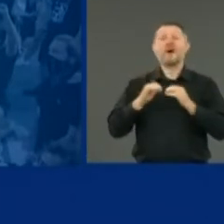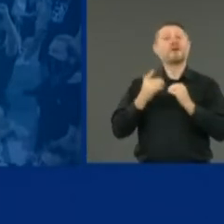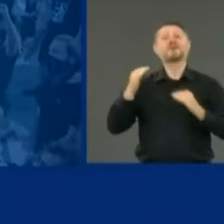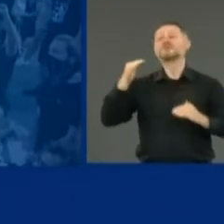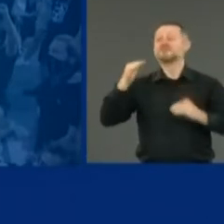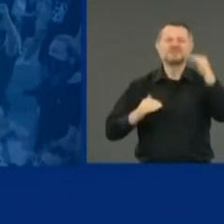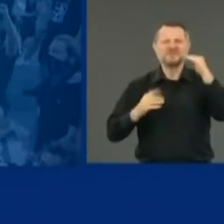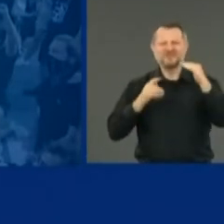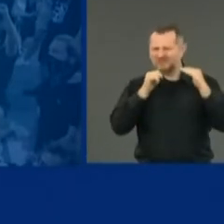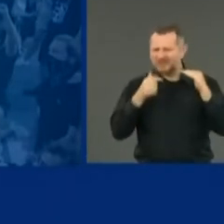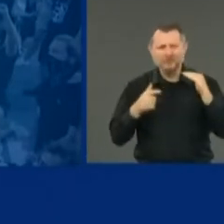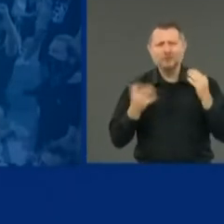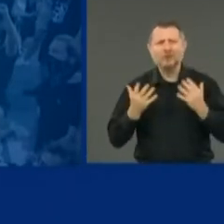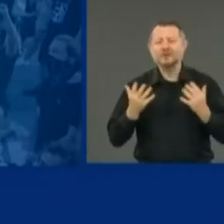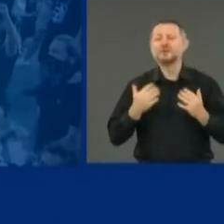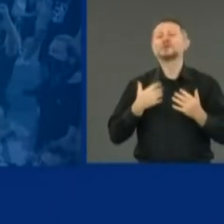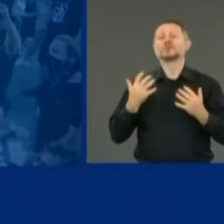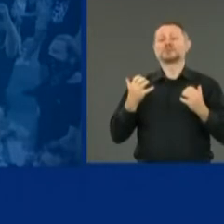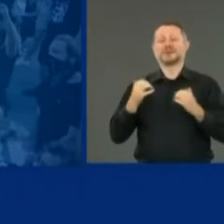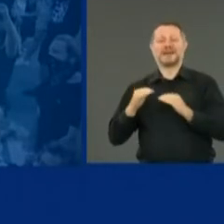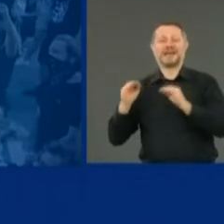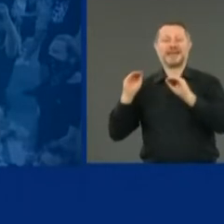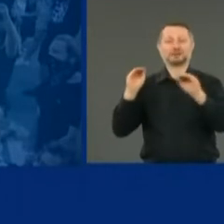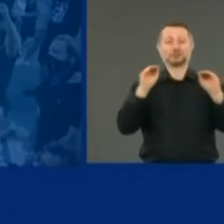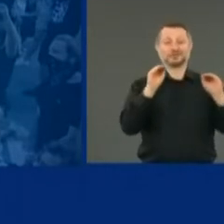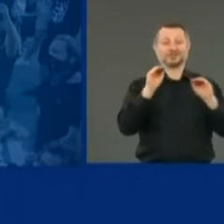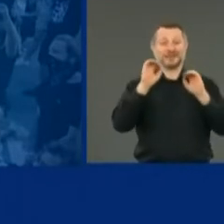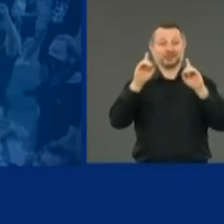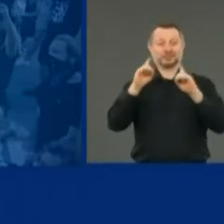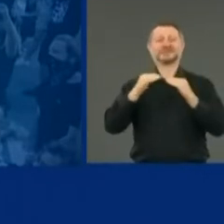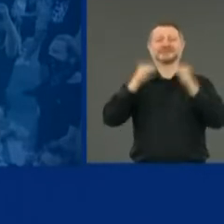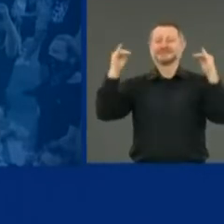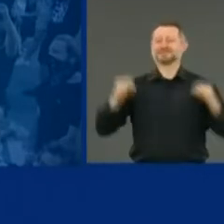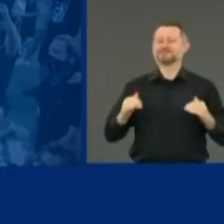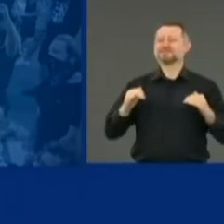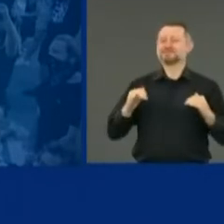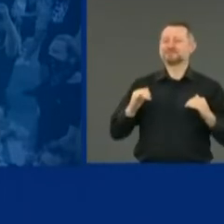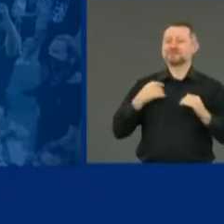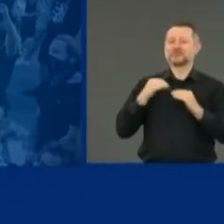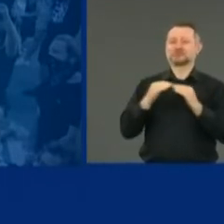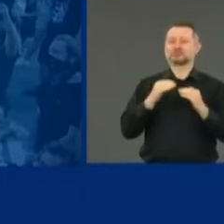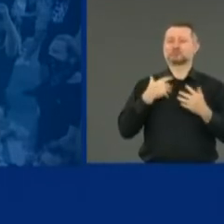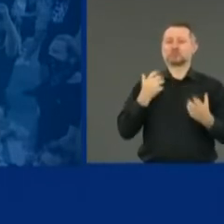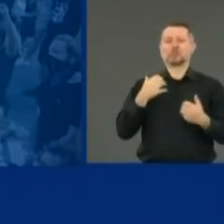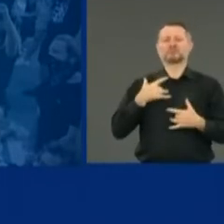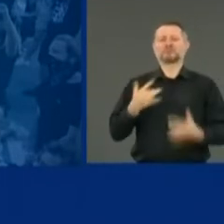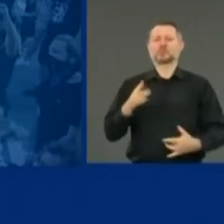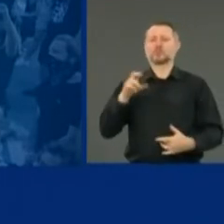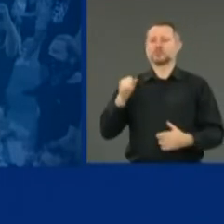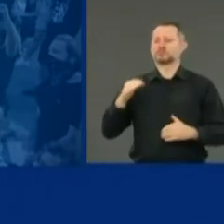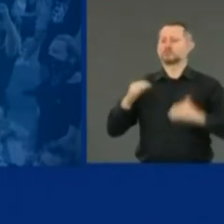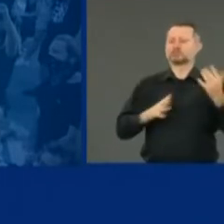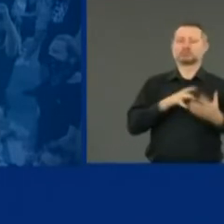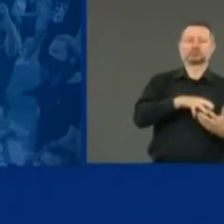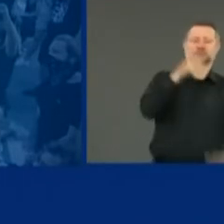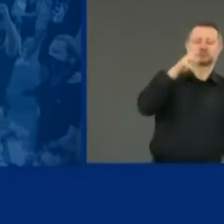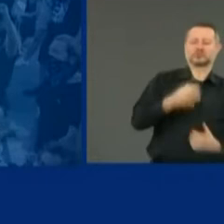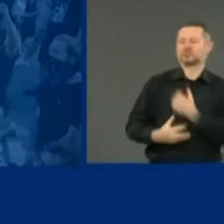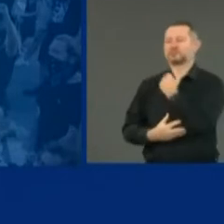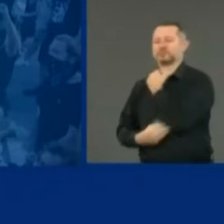start with the education system where you have two education systems in this nation, one for the rich and one for the poor.